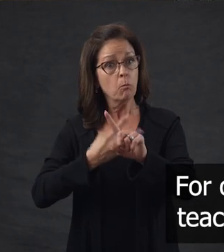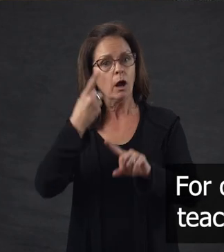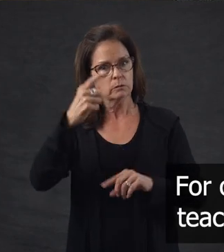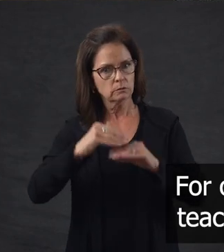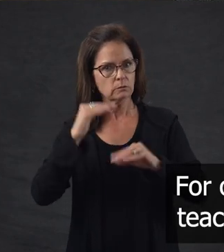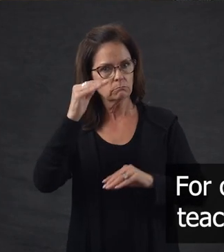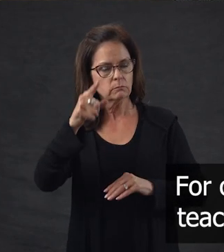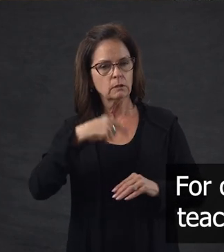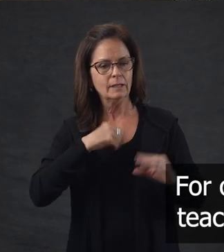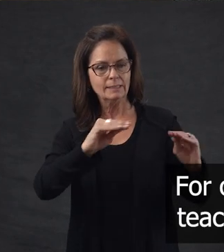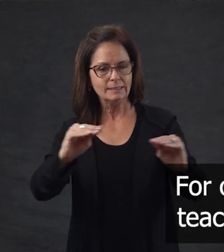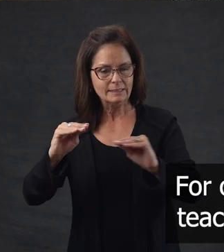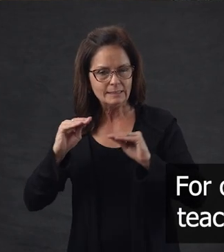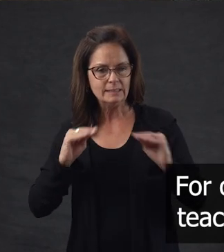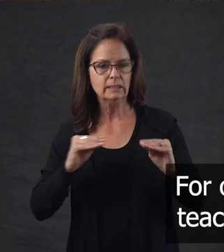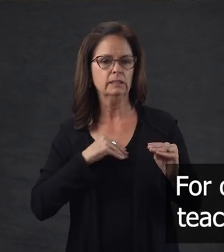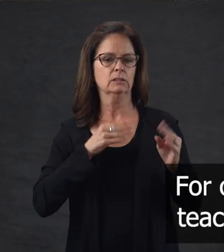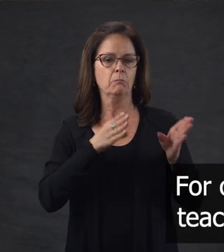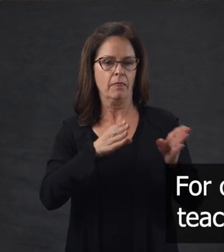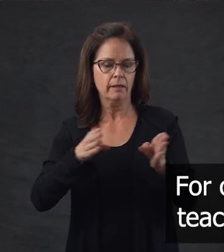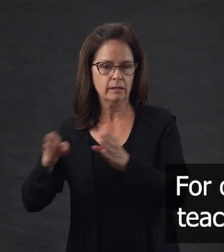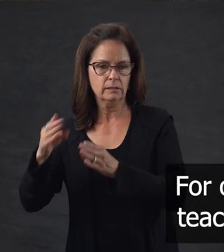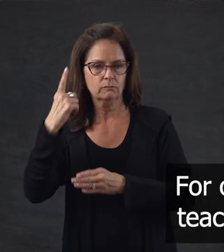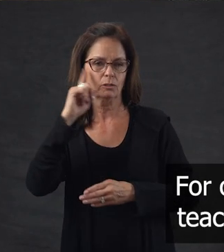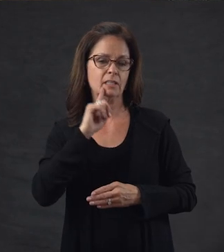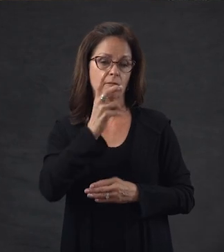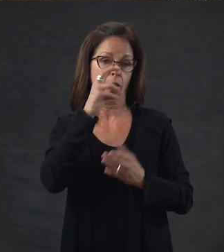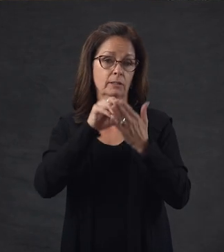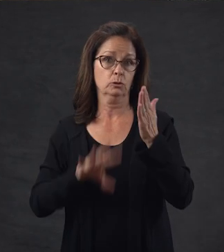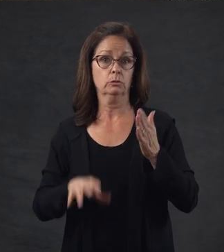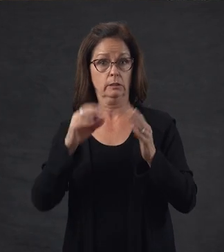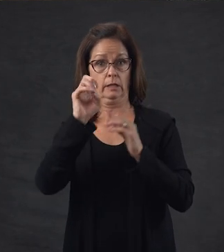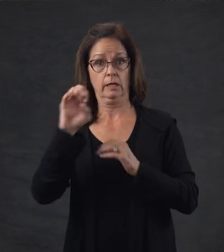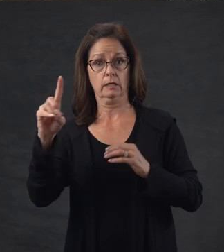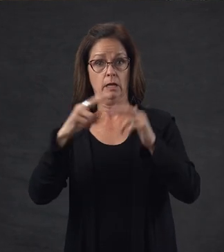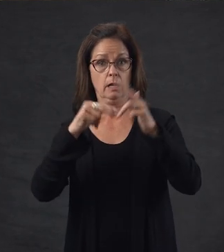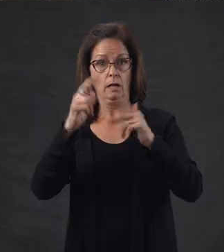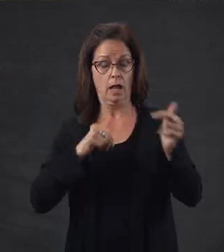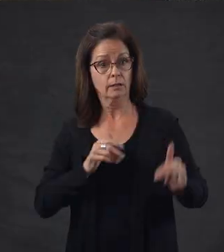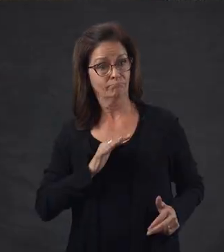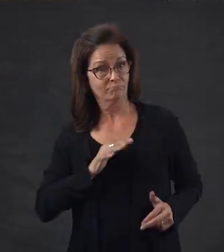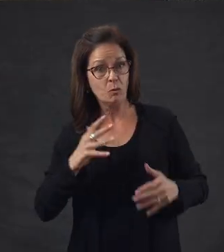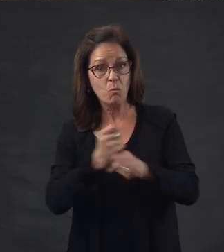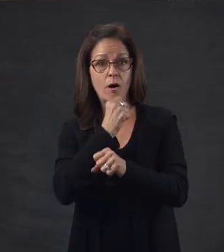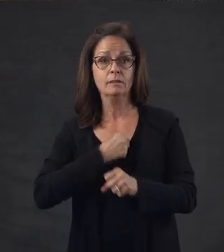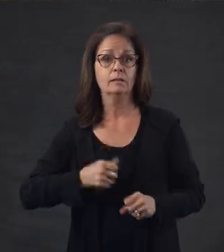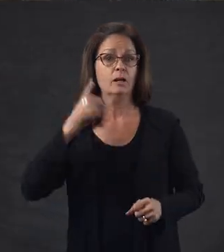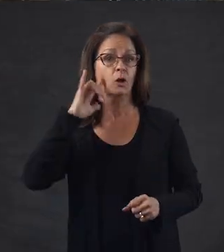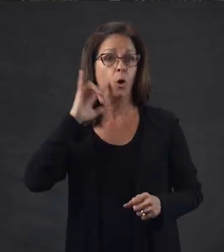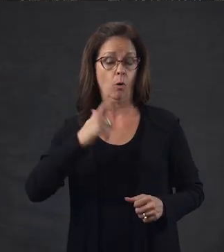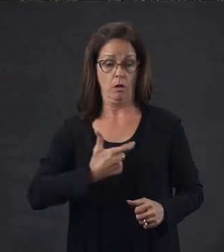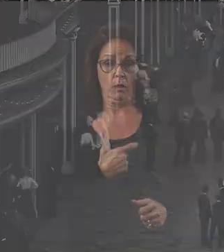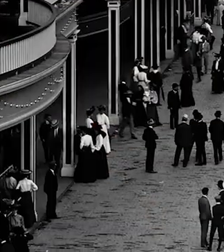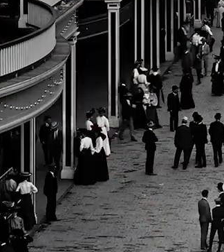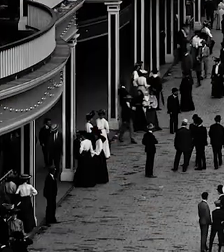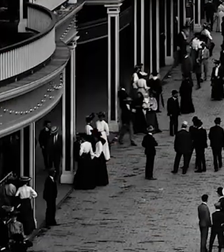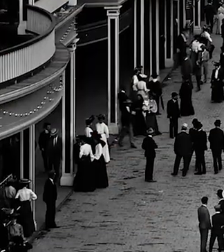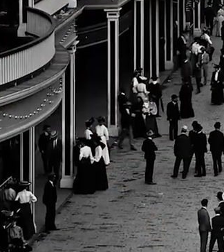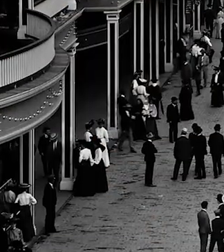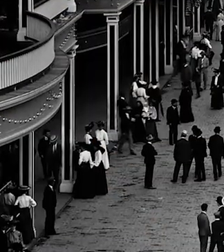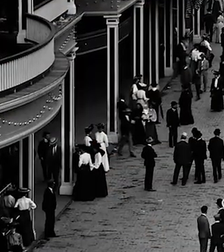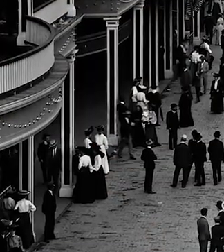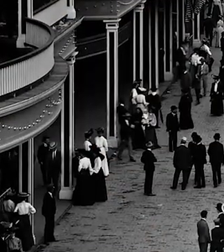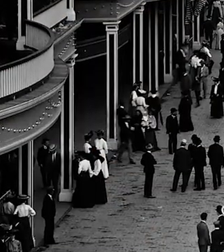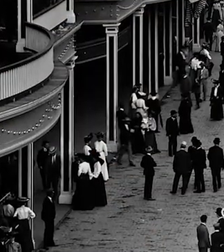over two months, they demonstrated teaching methods for deaf-blind students in the education building and won gold medals. Photo, a wide street at the